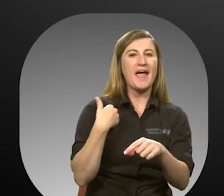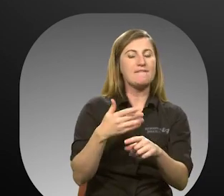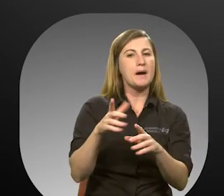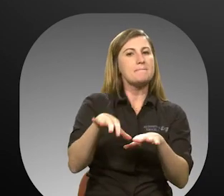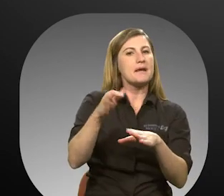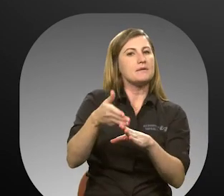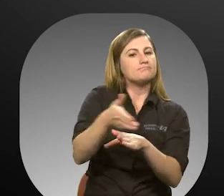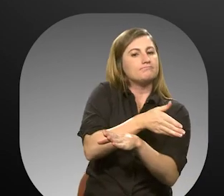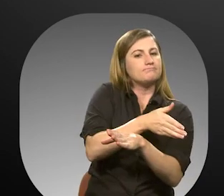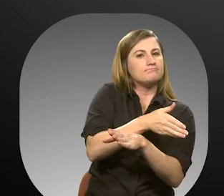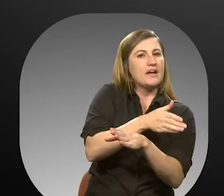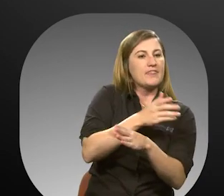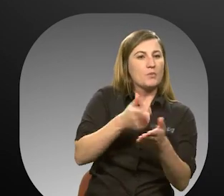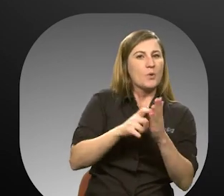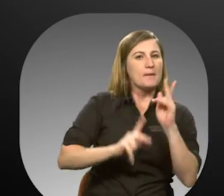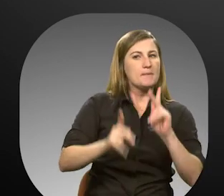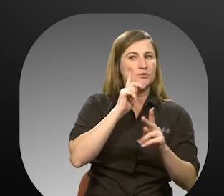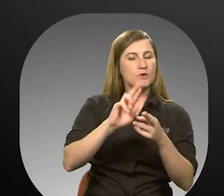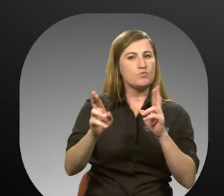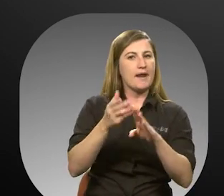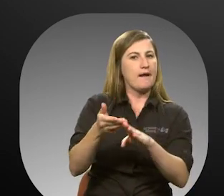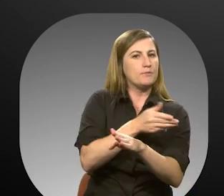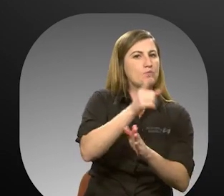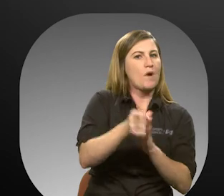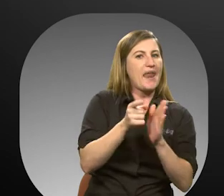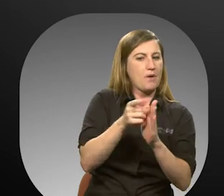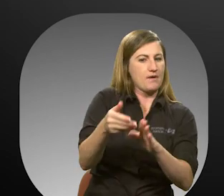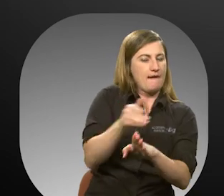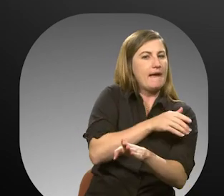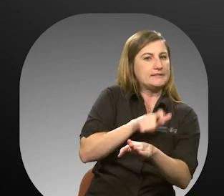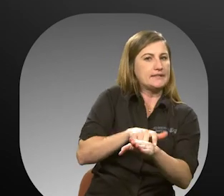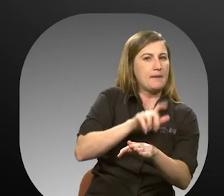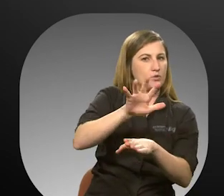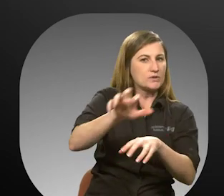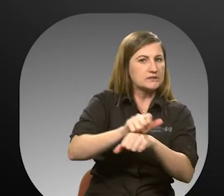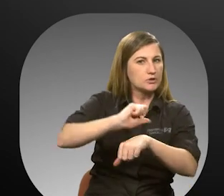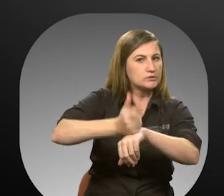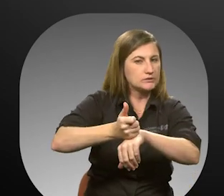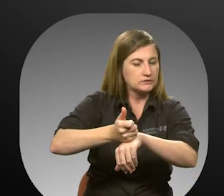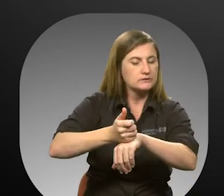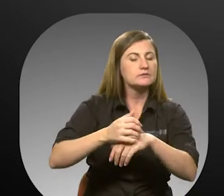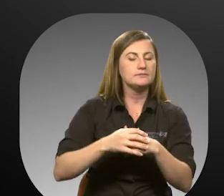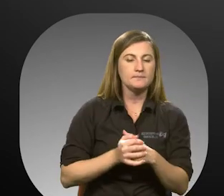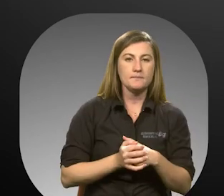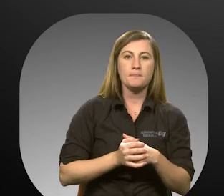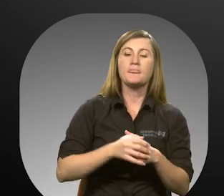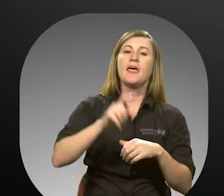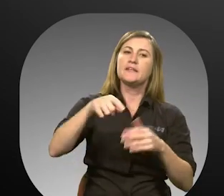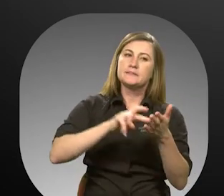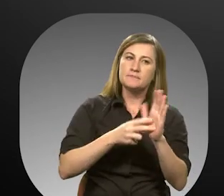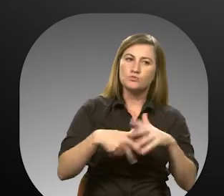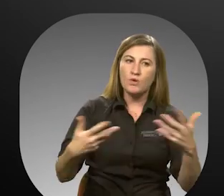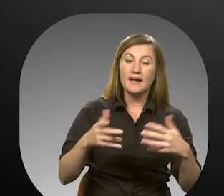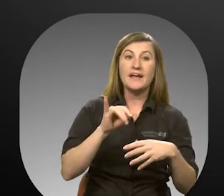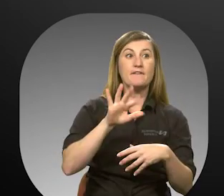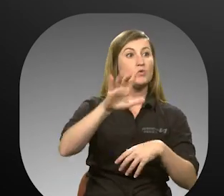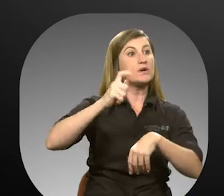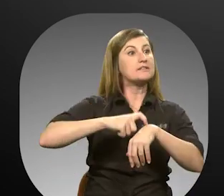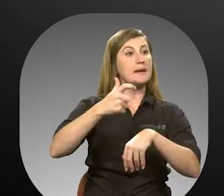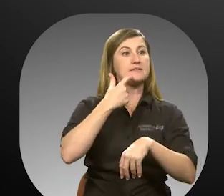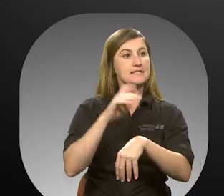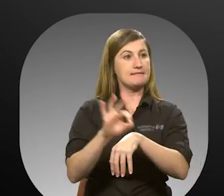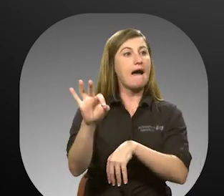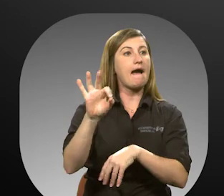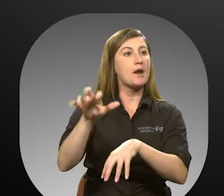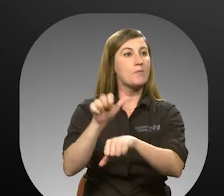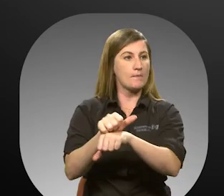window that requires passengers to be ready up to one hour in advance of their scheduled appointment time. This means that if you have a 9